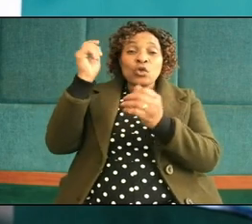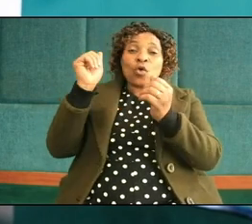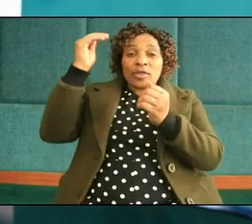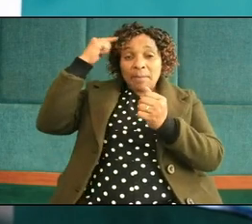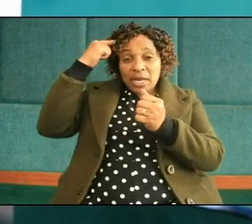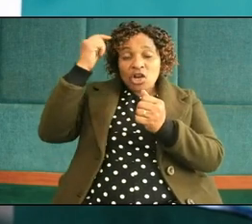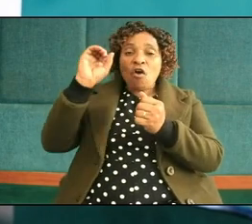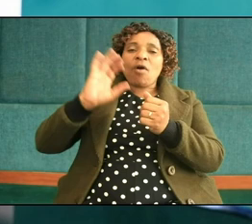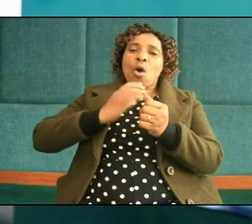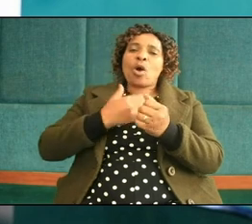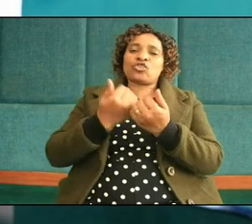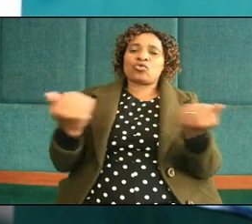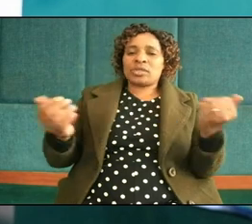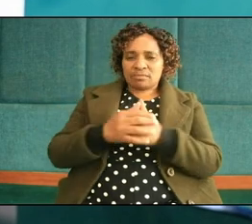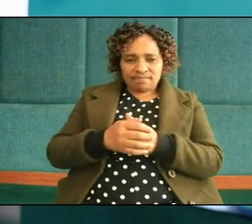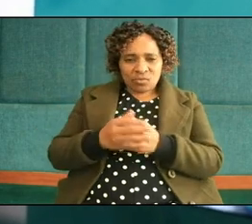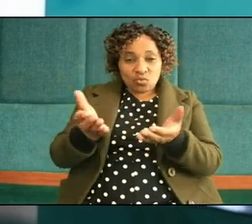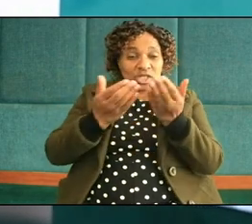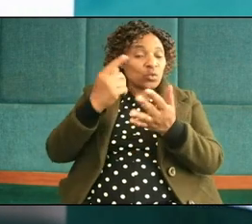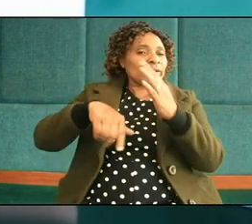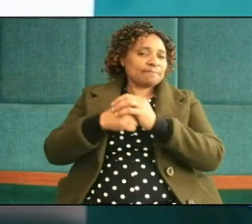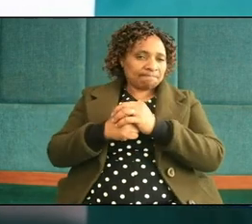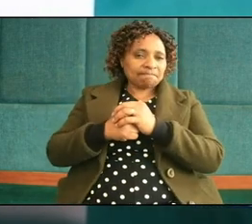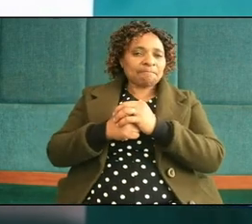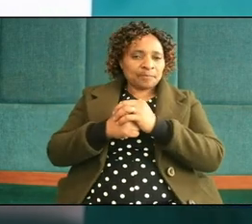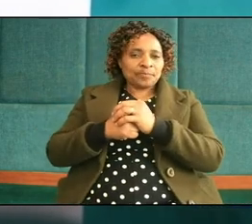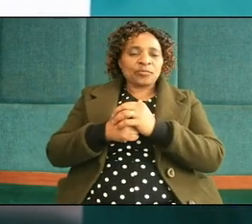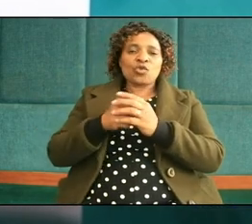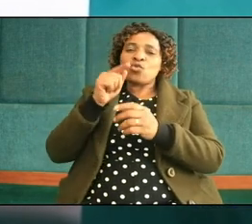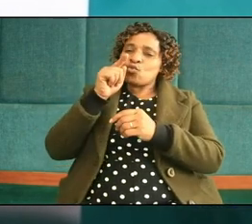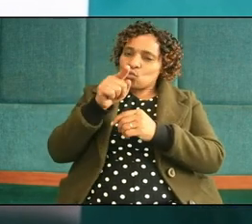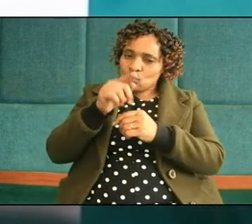is developing so what we need is to get